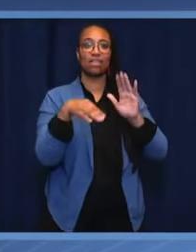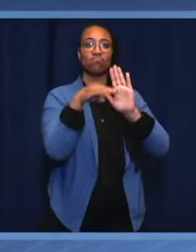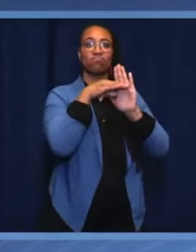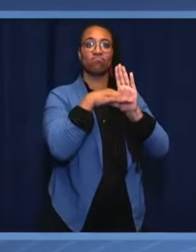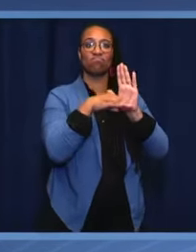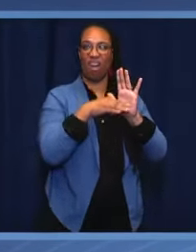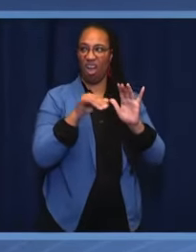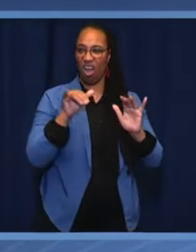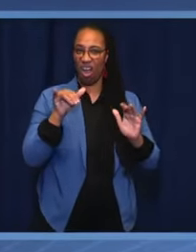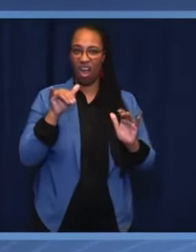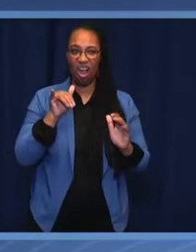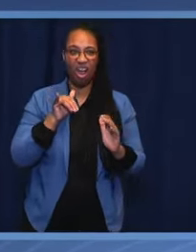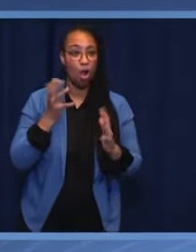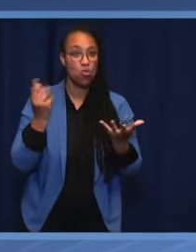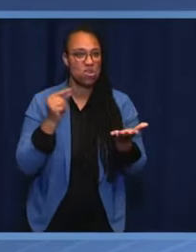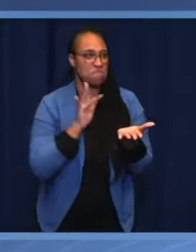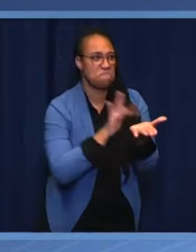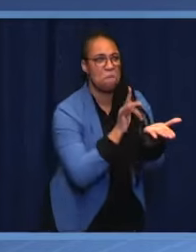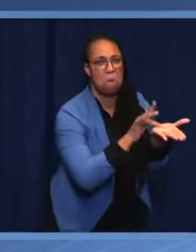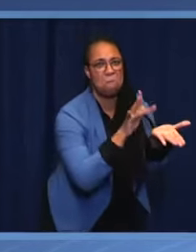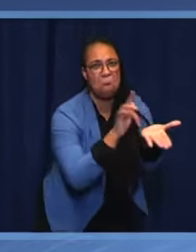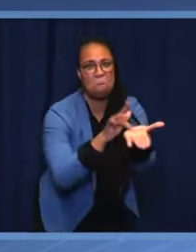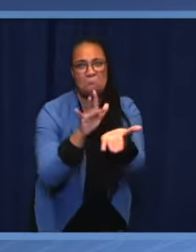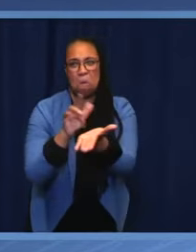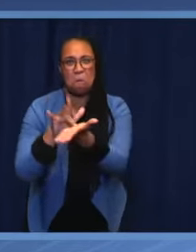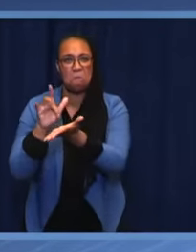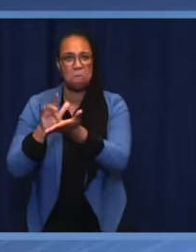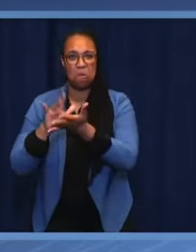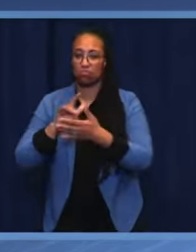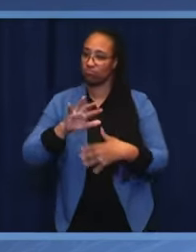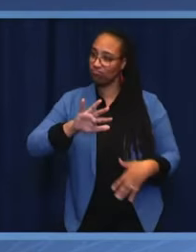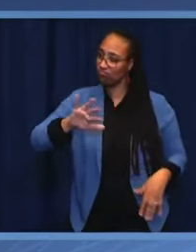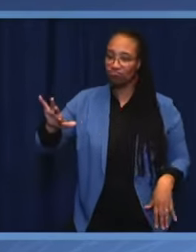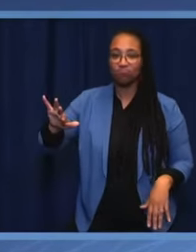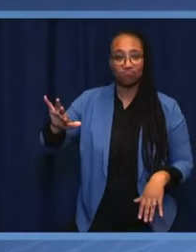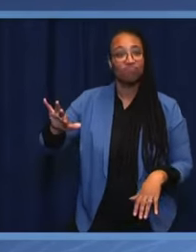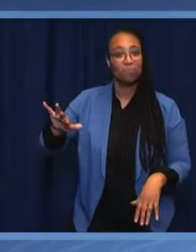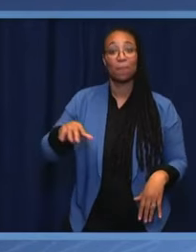Merci beaucoup, Monsieur le Président. We go now to Denmark. Prime Minister Frederiksen.